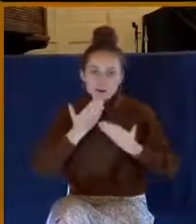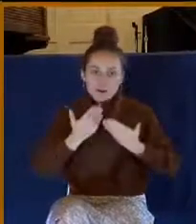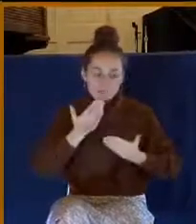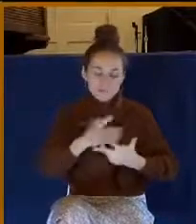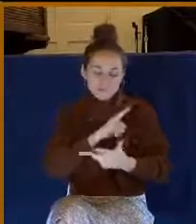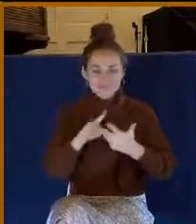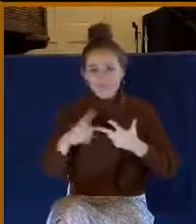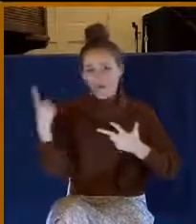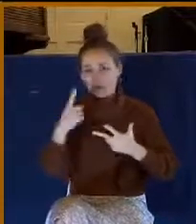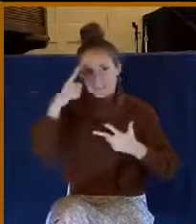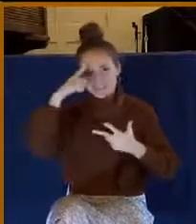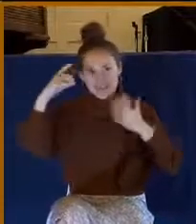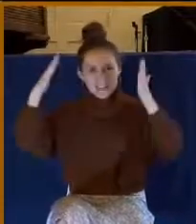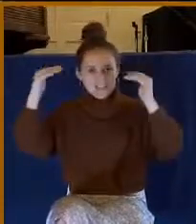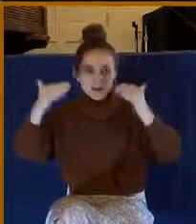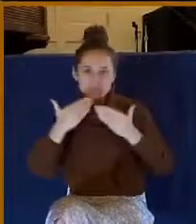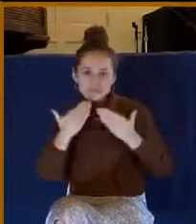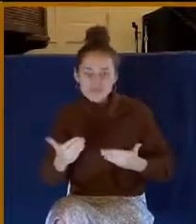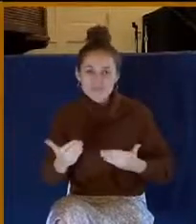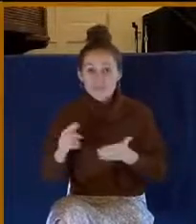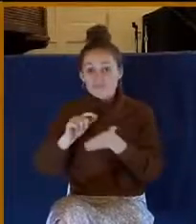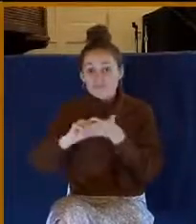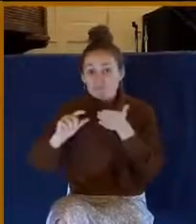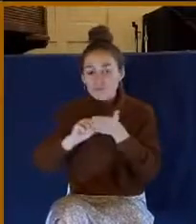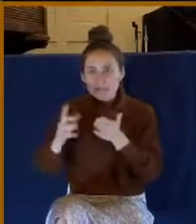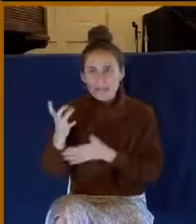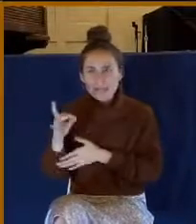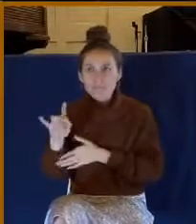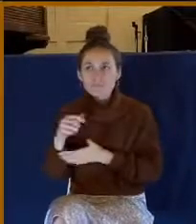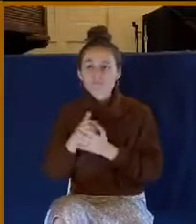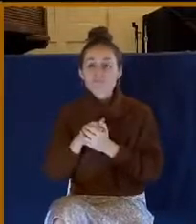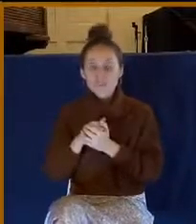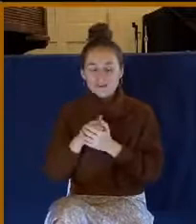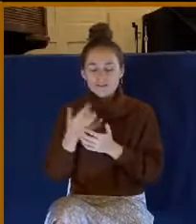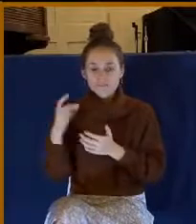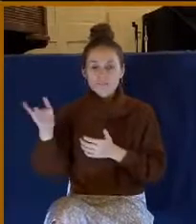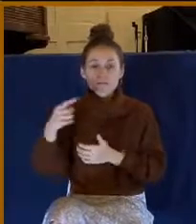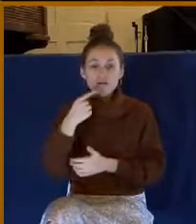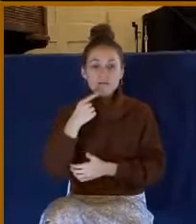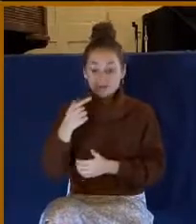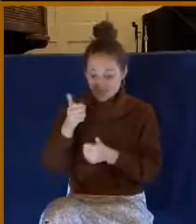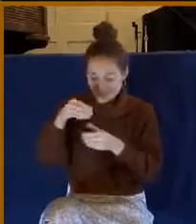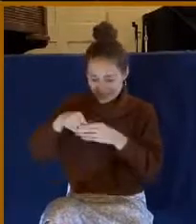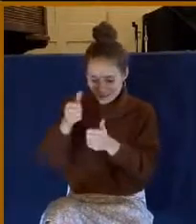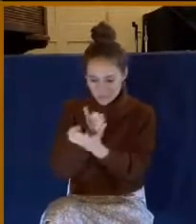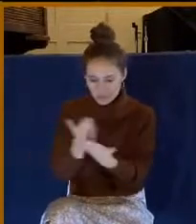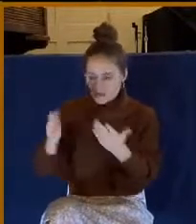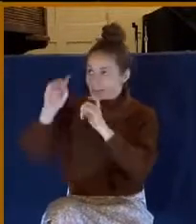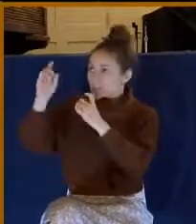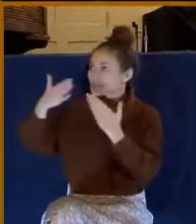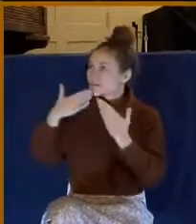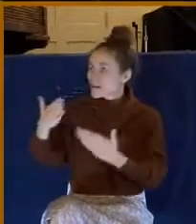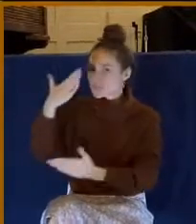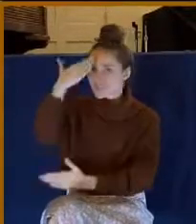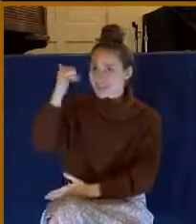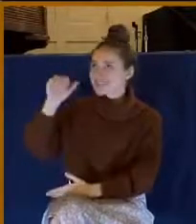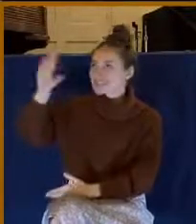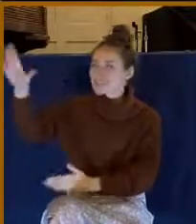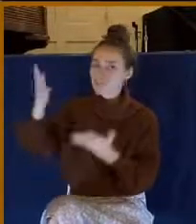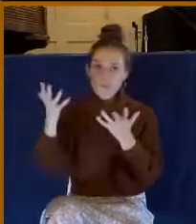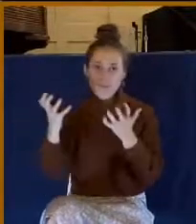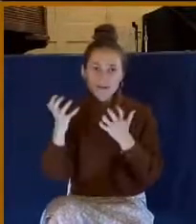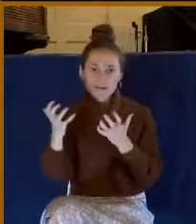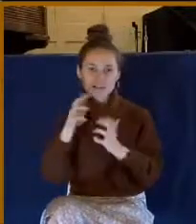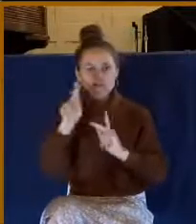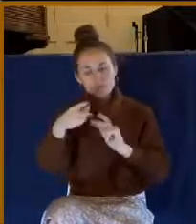expected. Again, look at verse 18. In everything, give thanks, for this is the will of God. Believers are saying, you know, I'm searching for